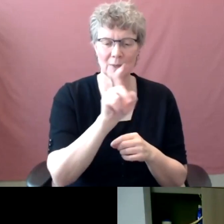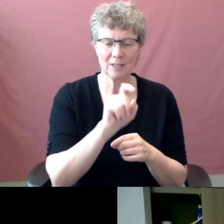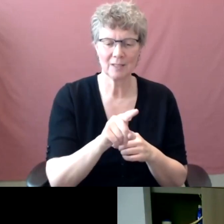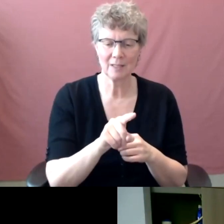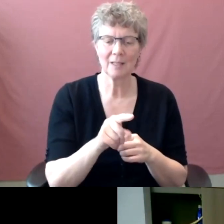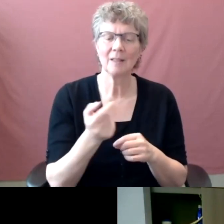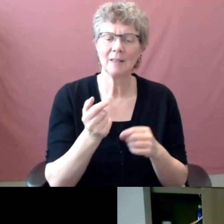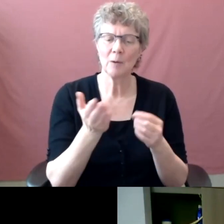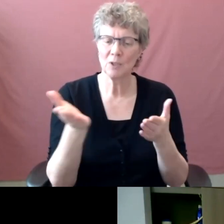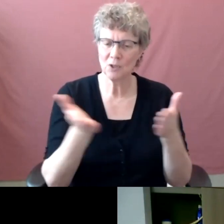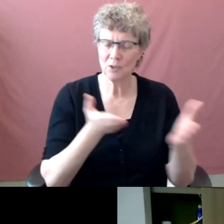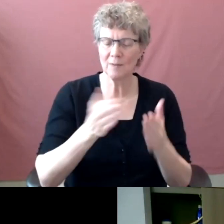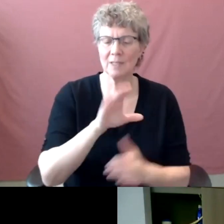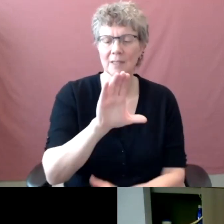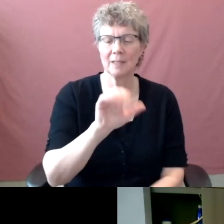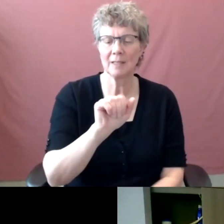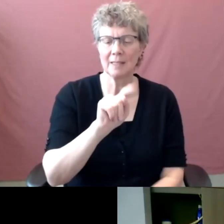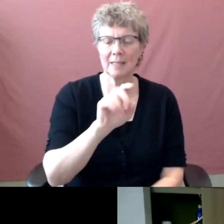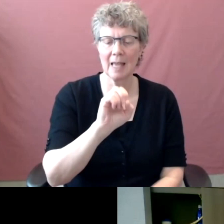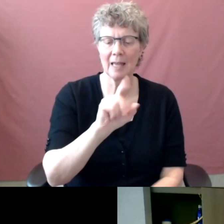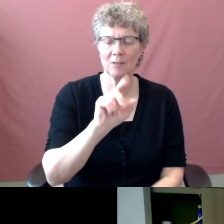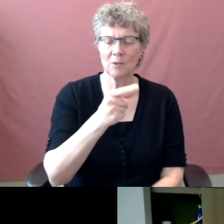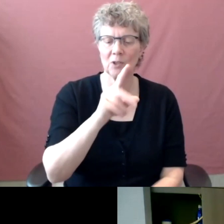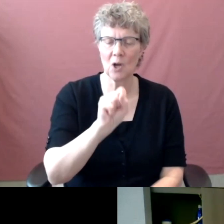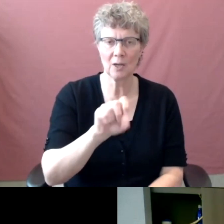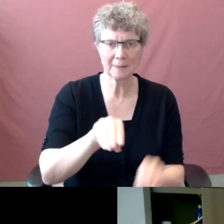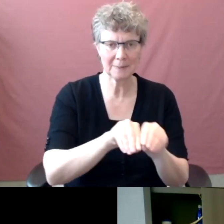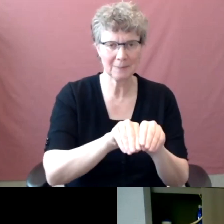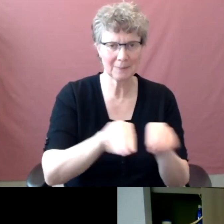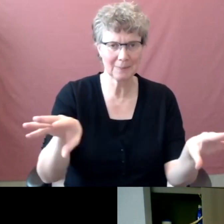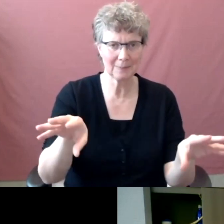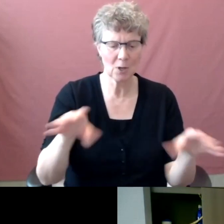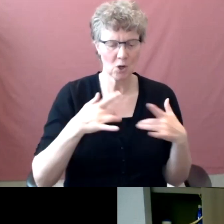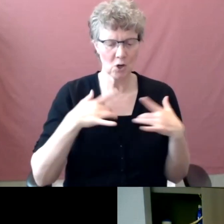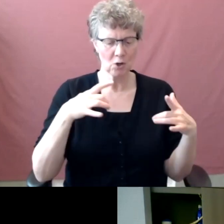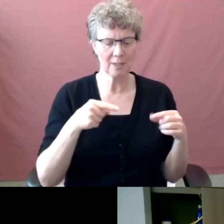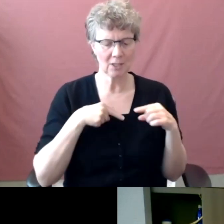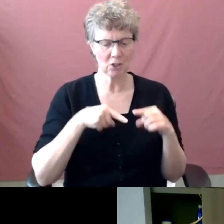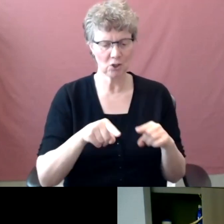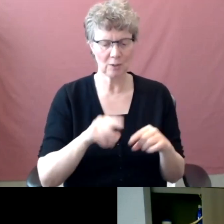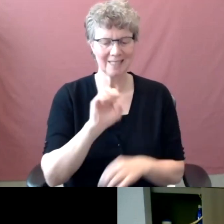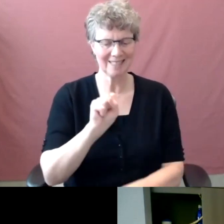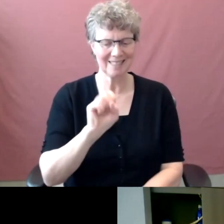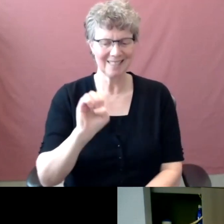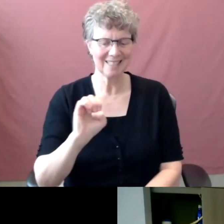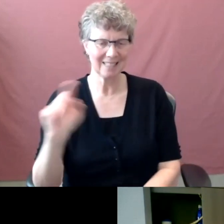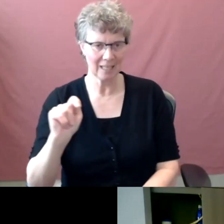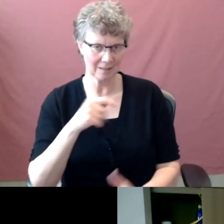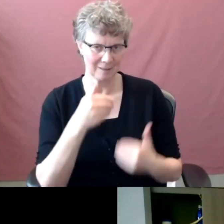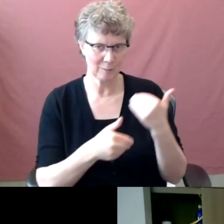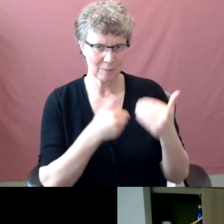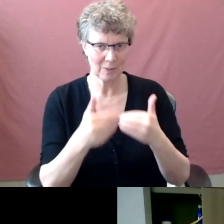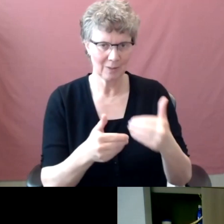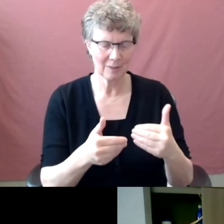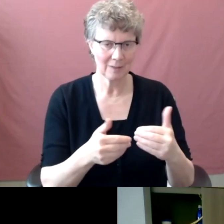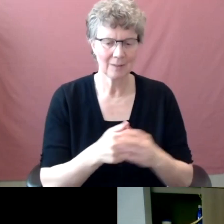stage of set. Um, was of course a very kind of early stage and plenary draft, uh, at that, uh, service